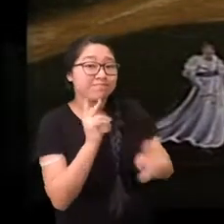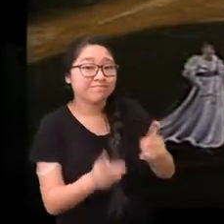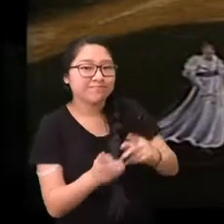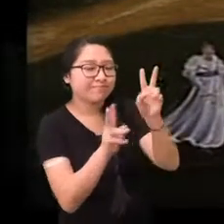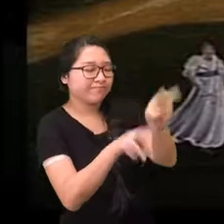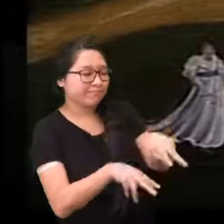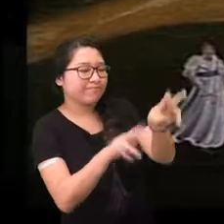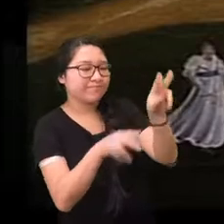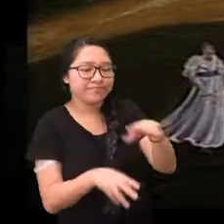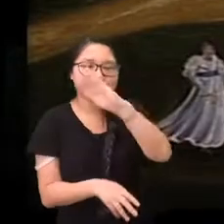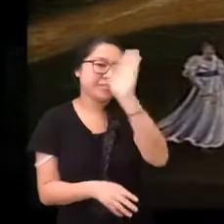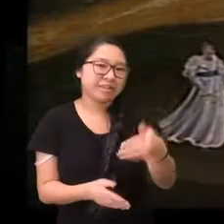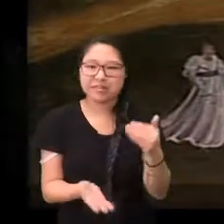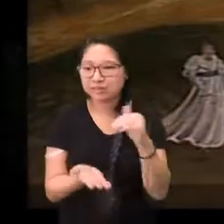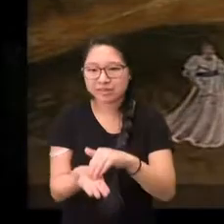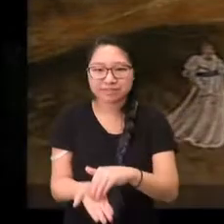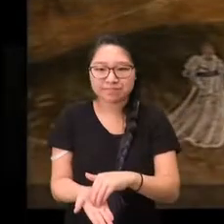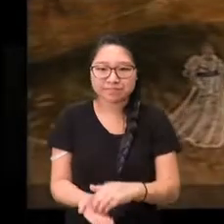public eye